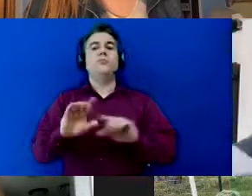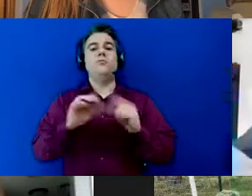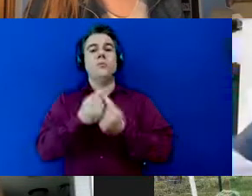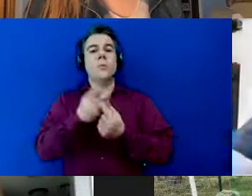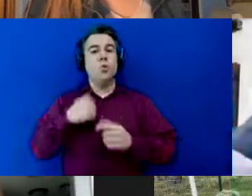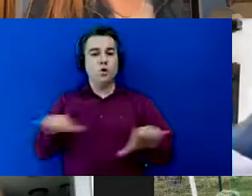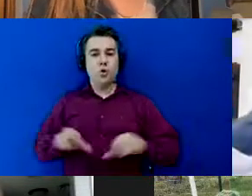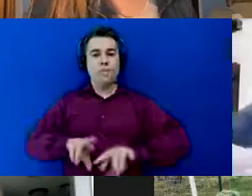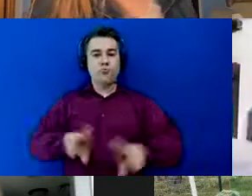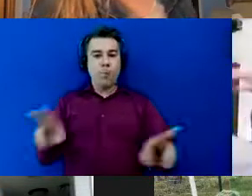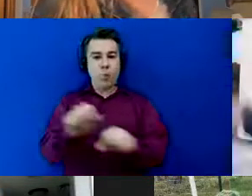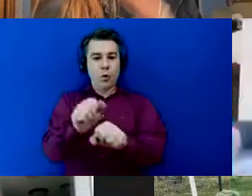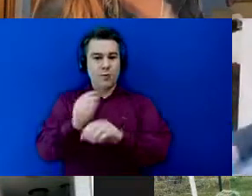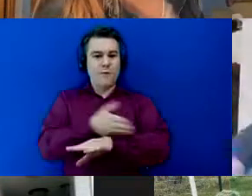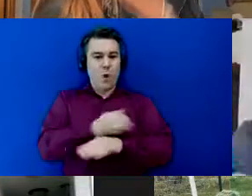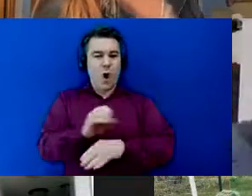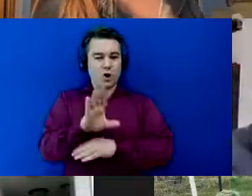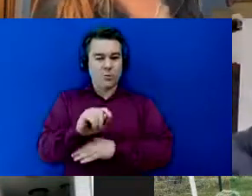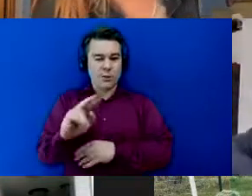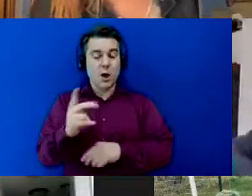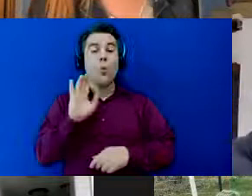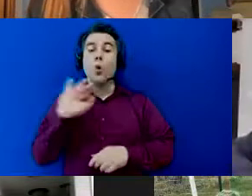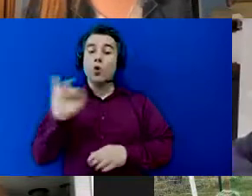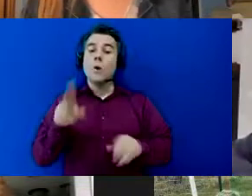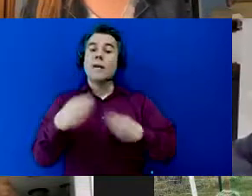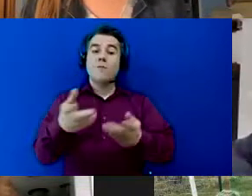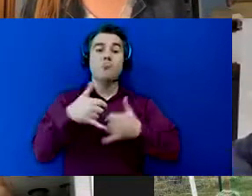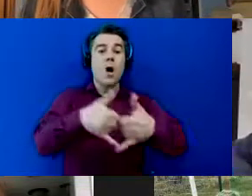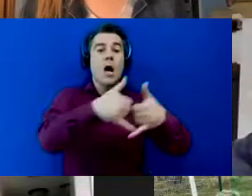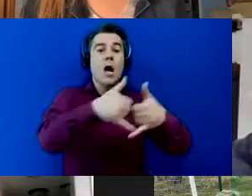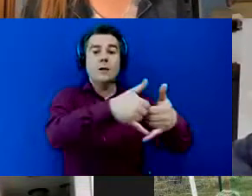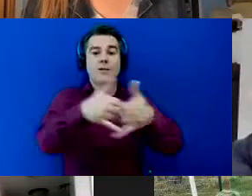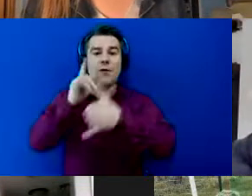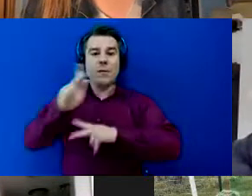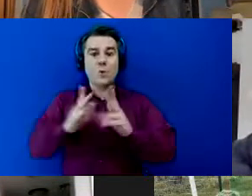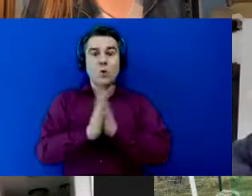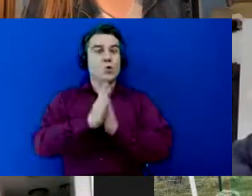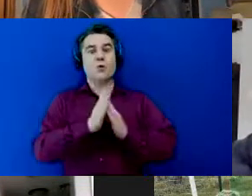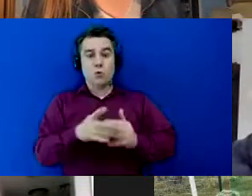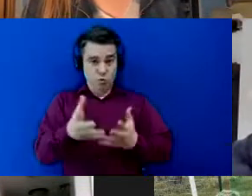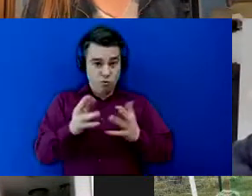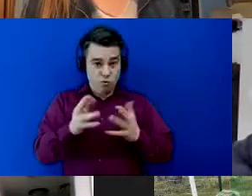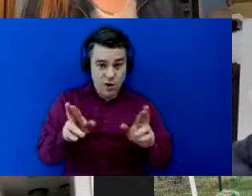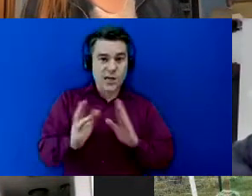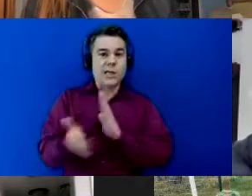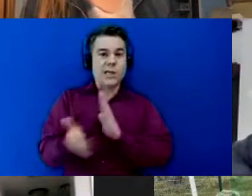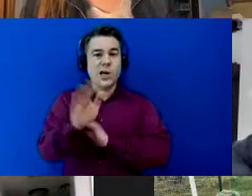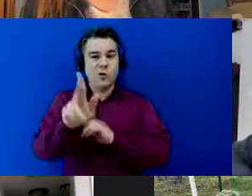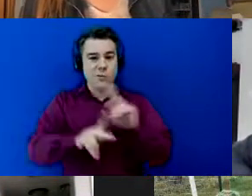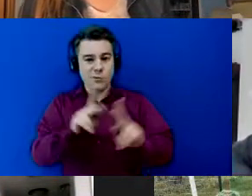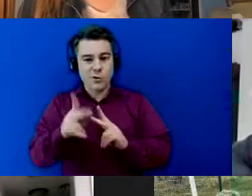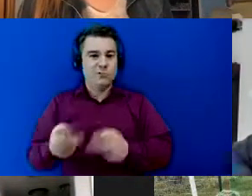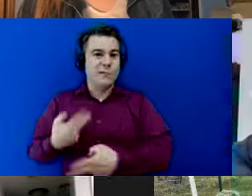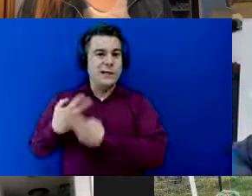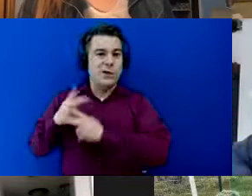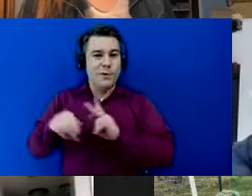2nd we will also have prizes to keep everyone motivated and excited are you ready tag your people so that